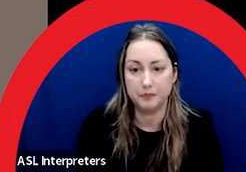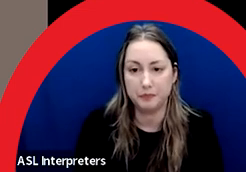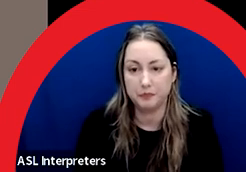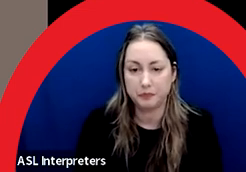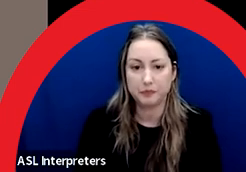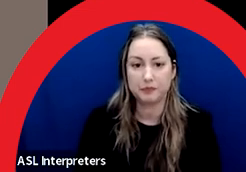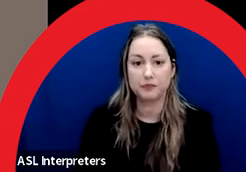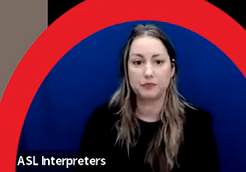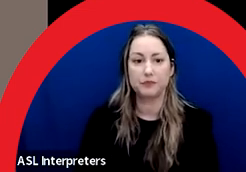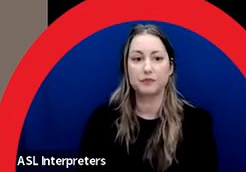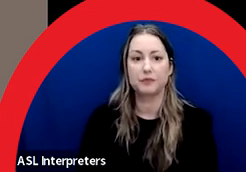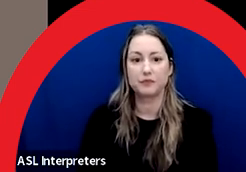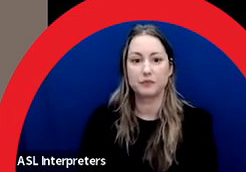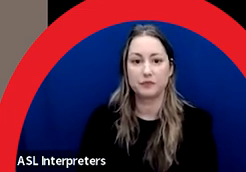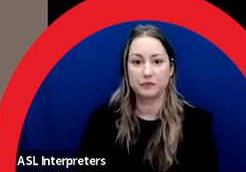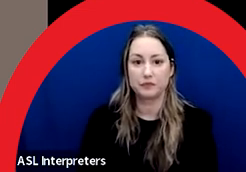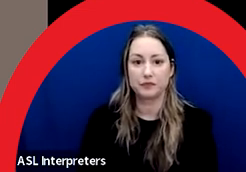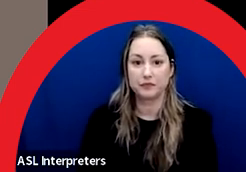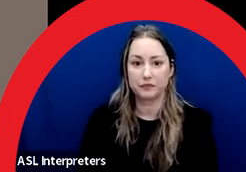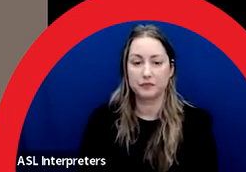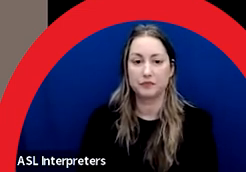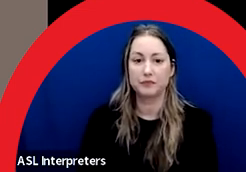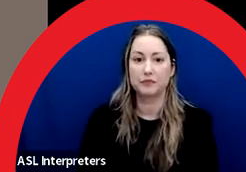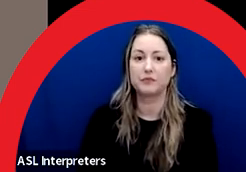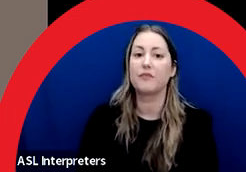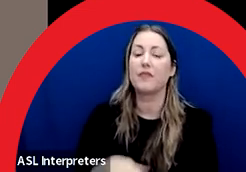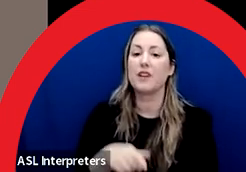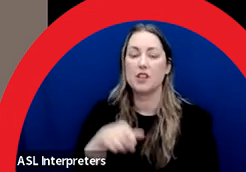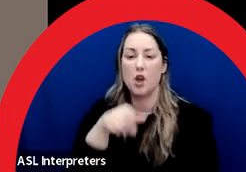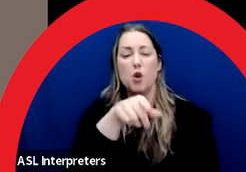Read the call to artists and refer to it often as you prepare your documents.